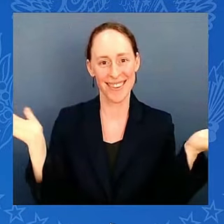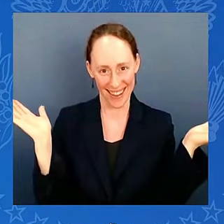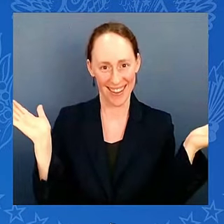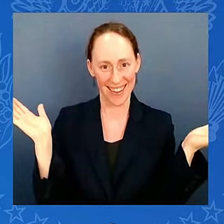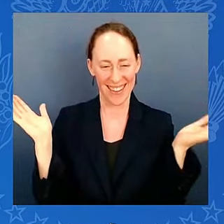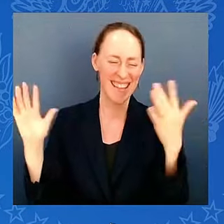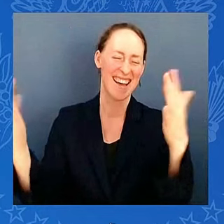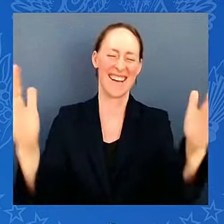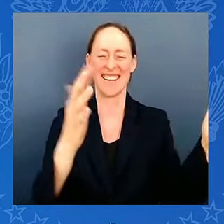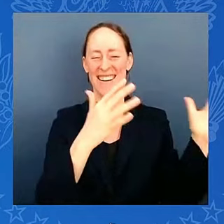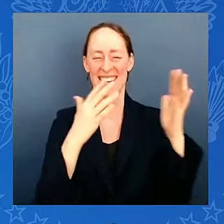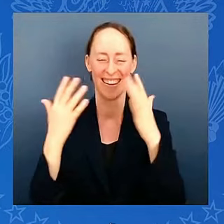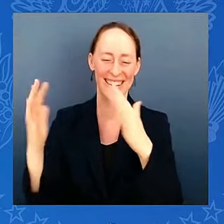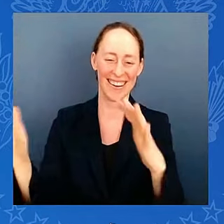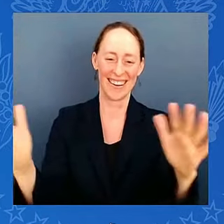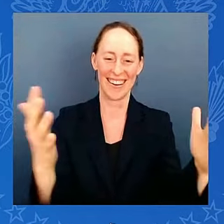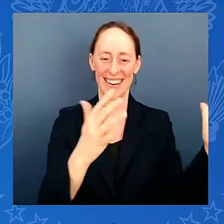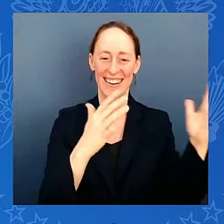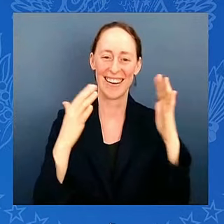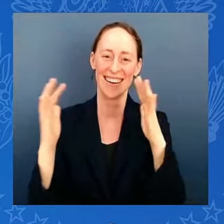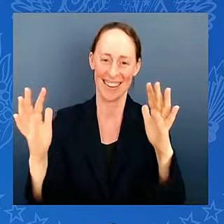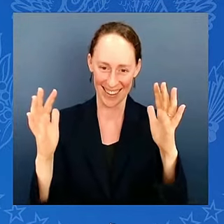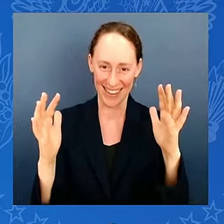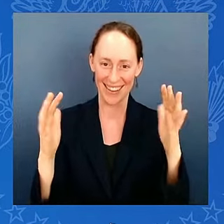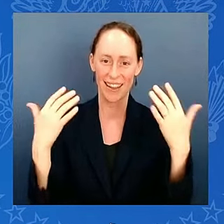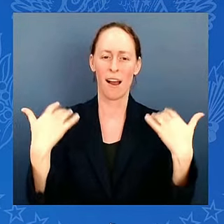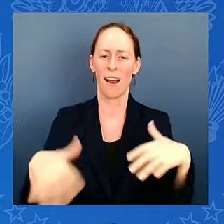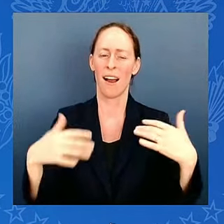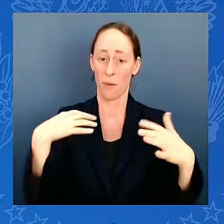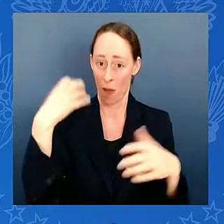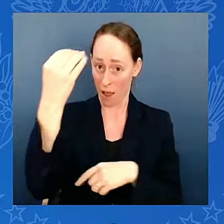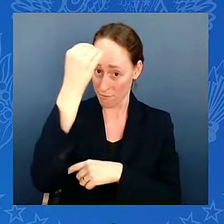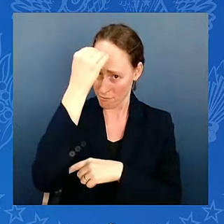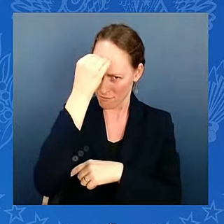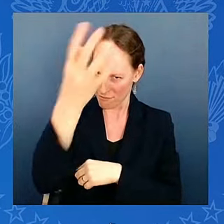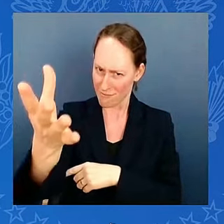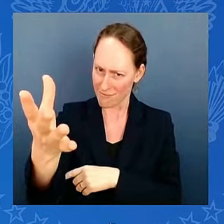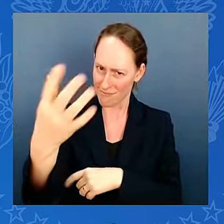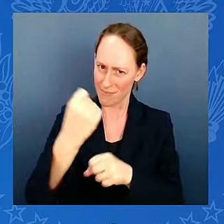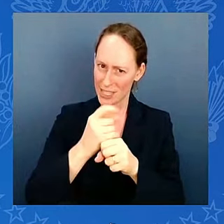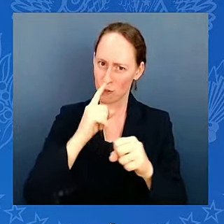I want to make it very clear. I saw him and I made friends with him.